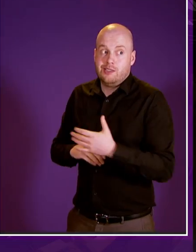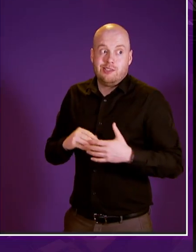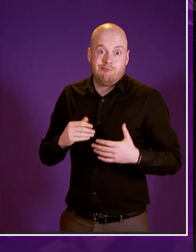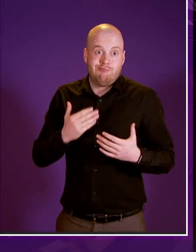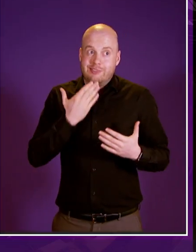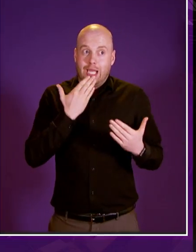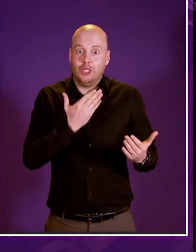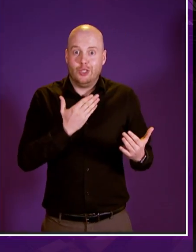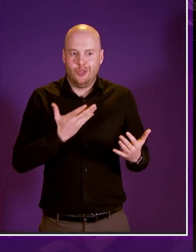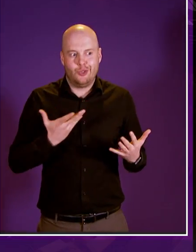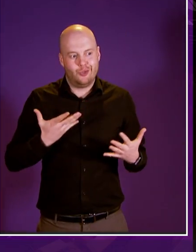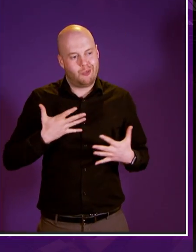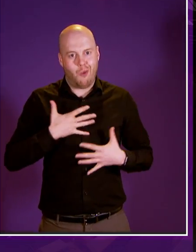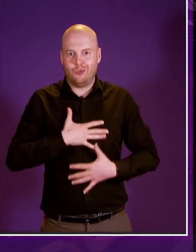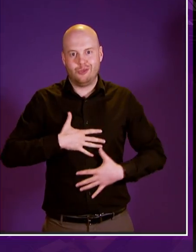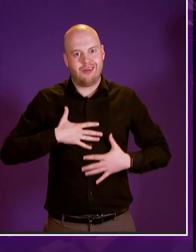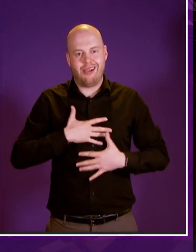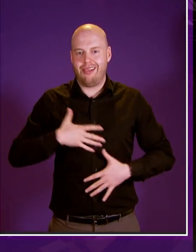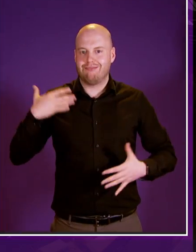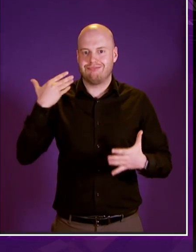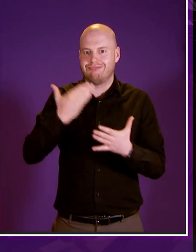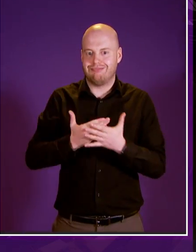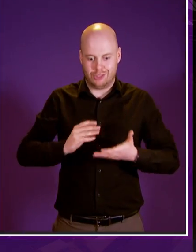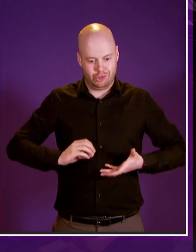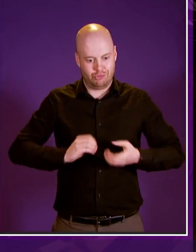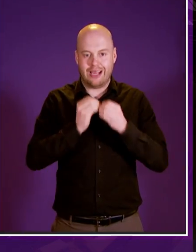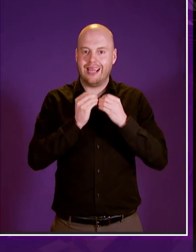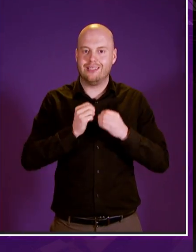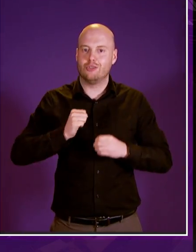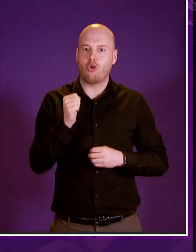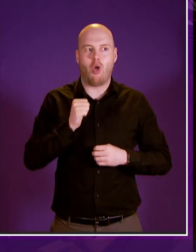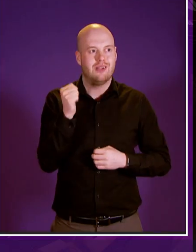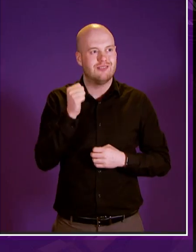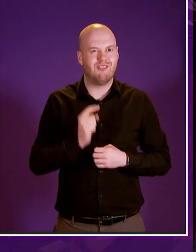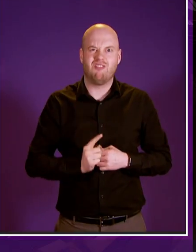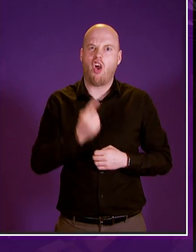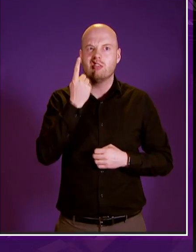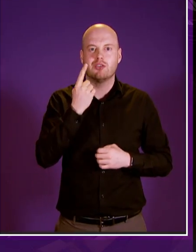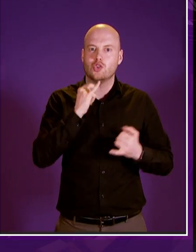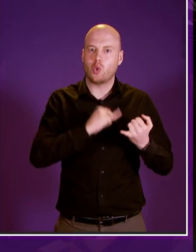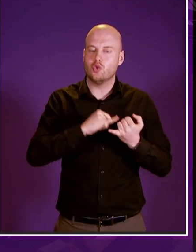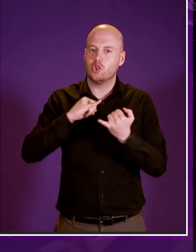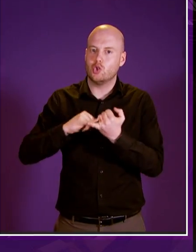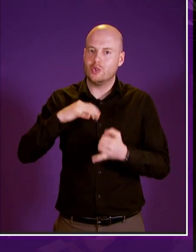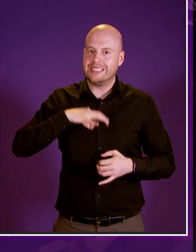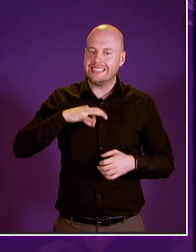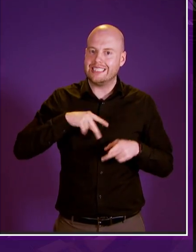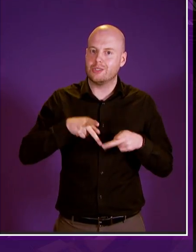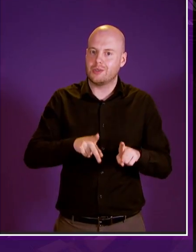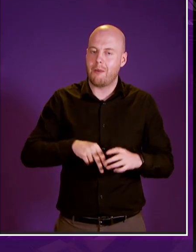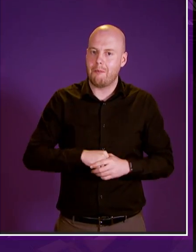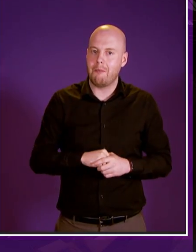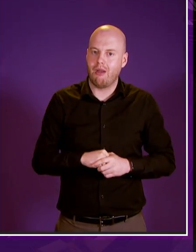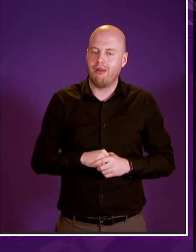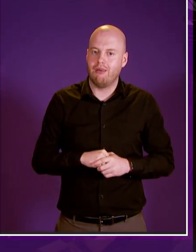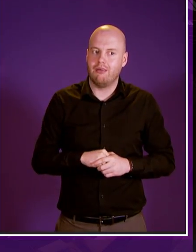for everyone involved in the creation of scotland's very first a new social security system we've all